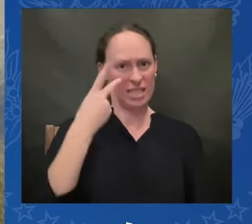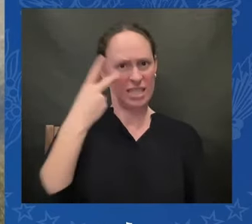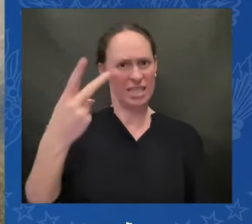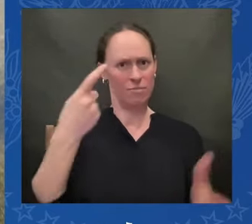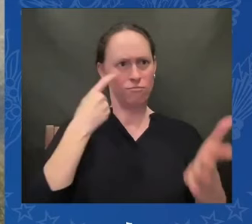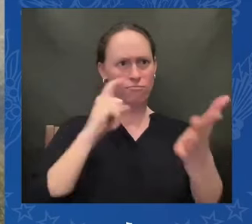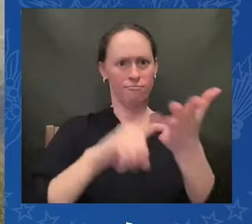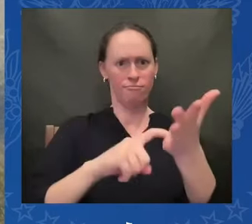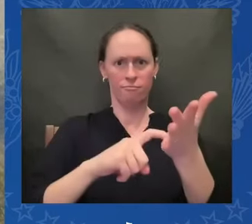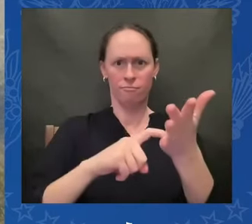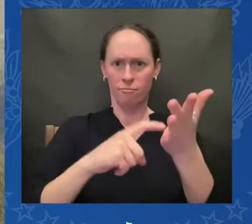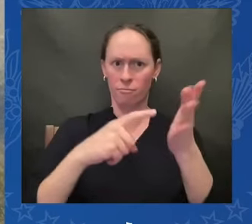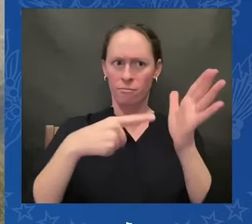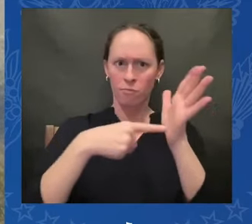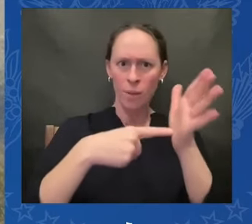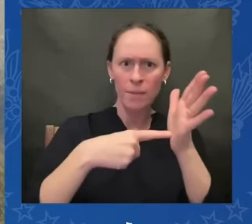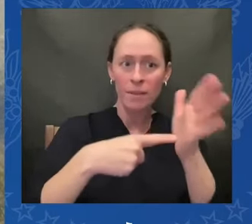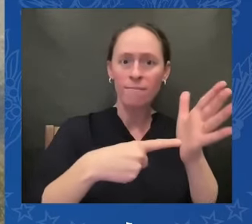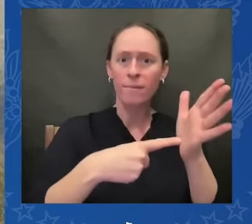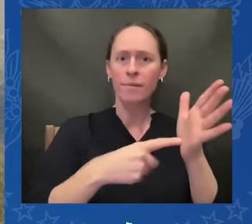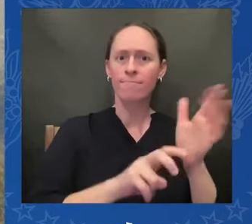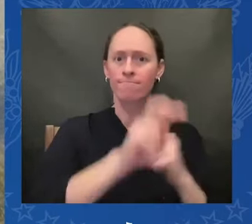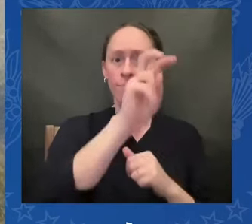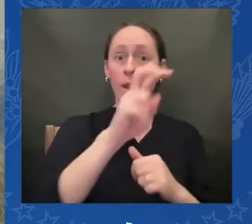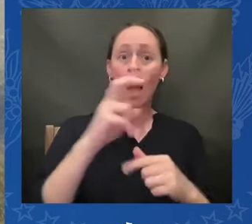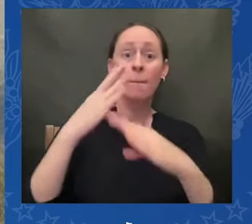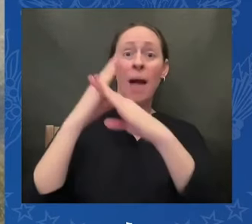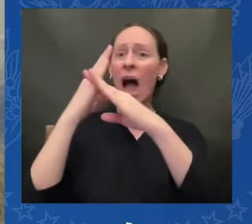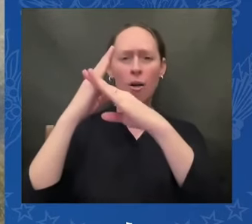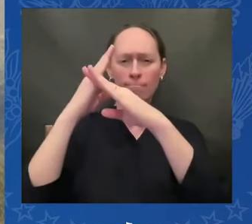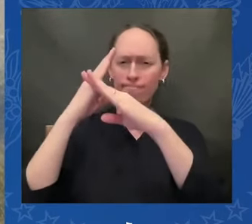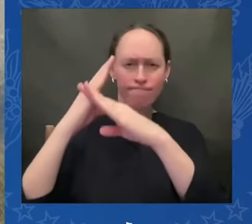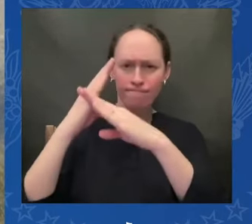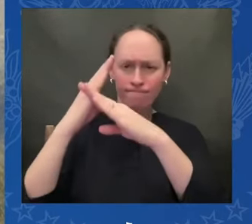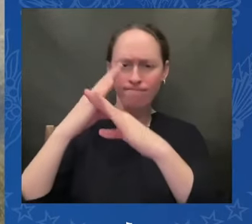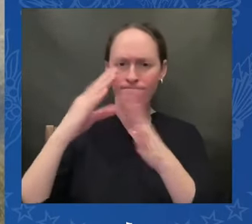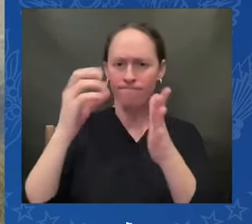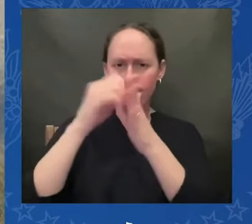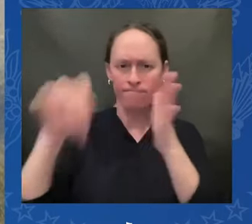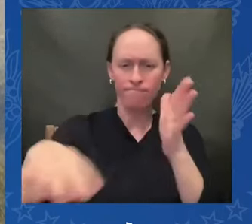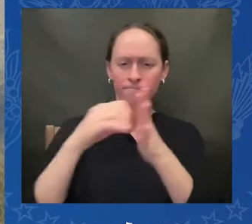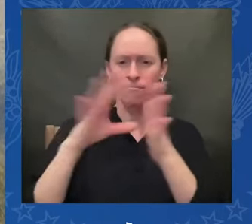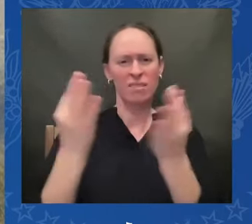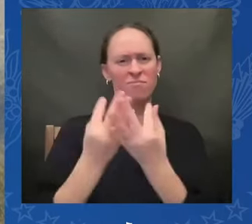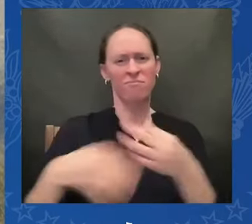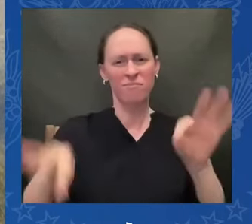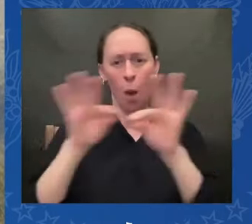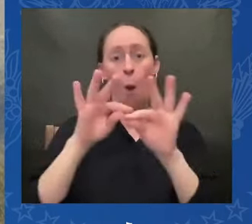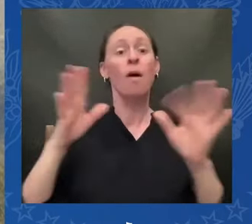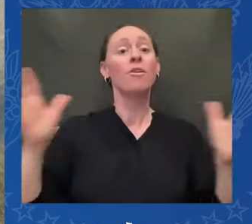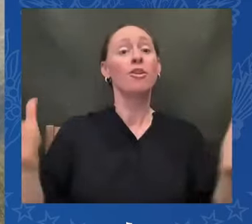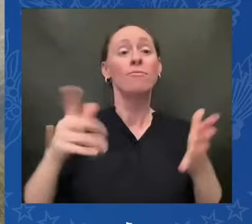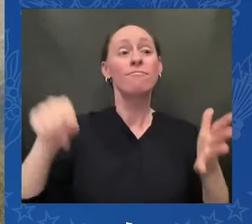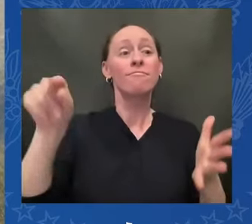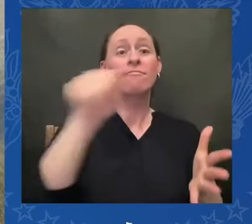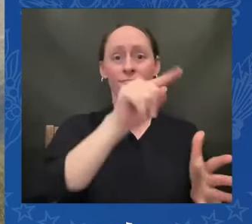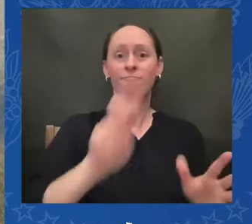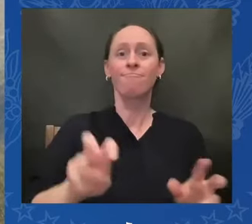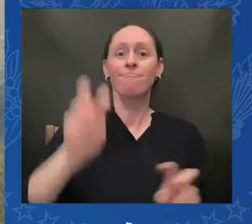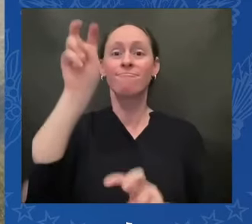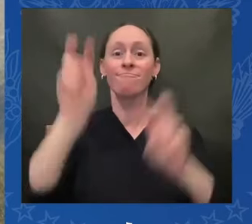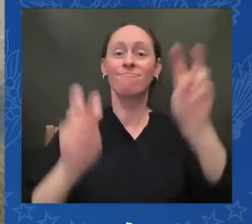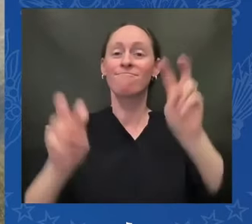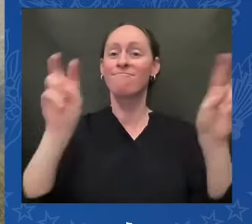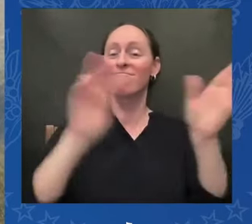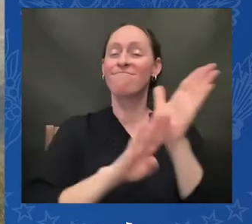people to succeed and it's so much easier to be able to have that guidance to ensure that we are standing up for our people